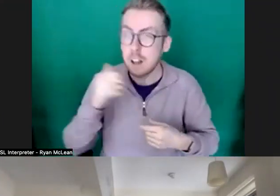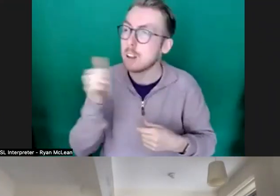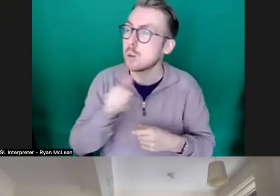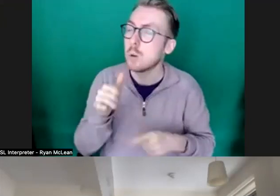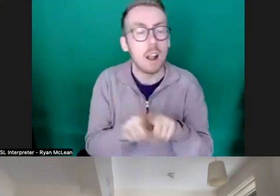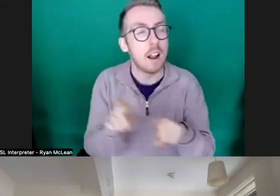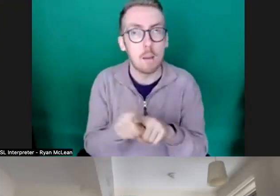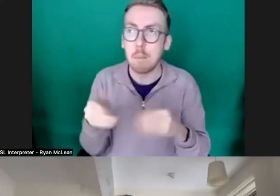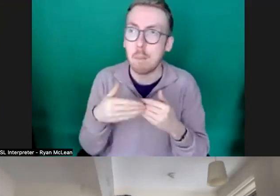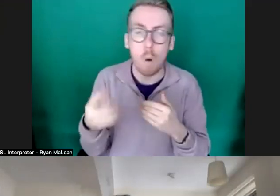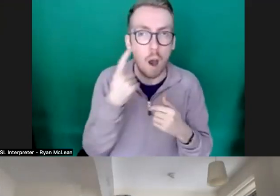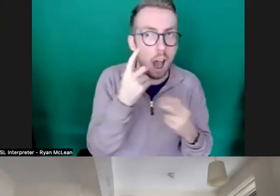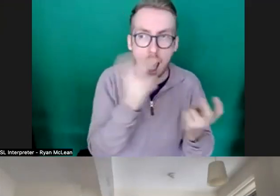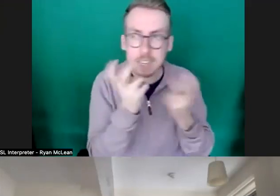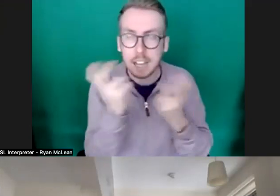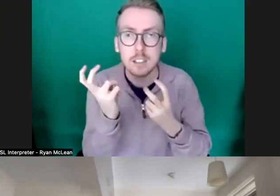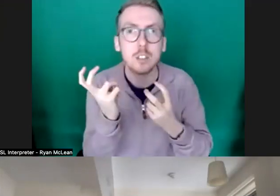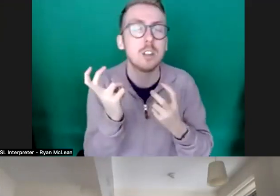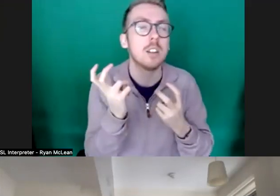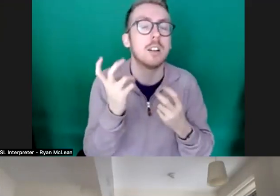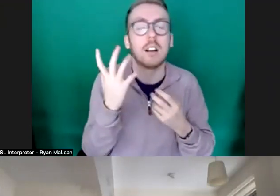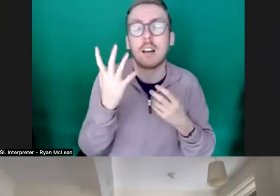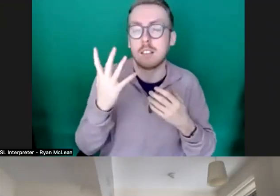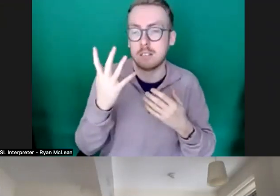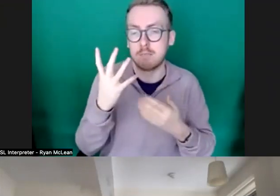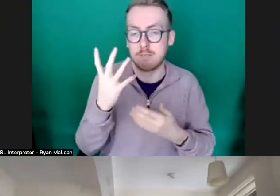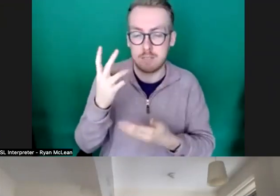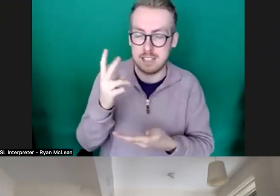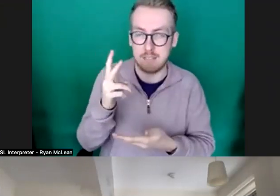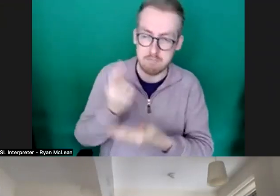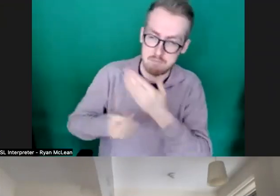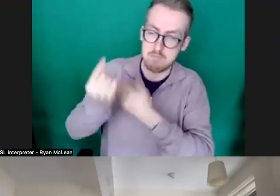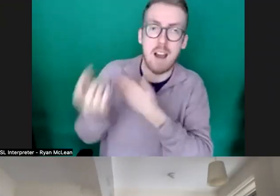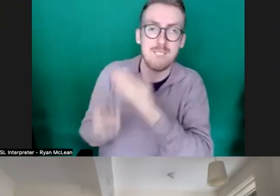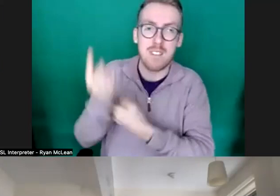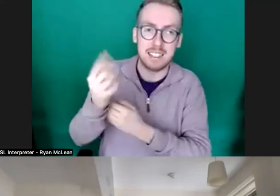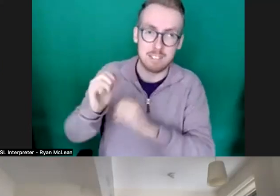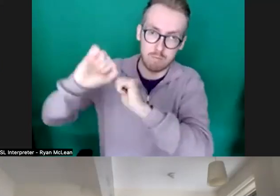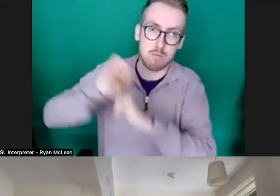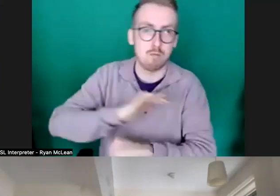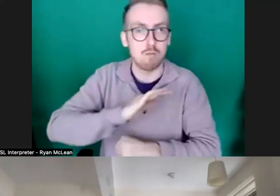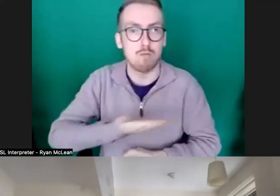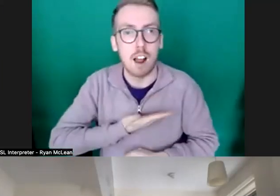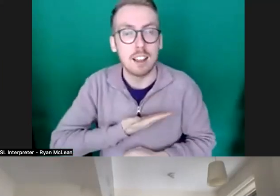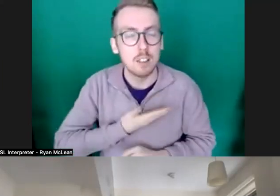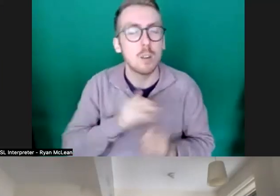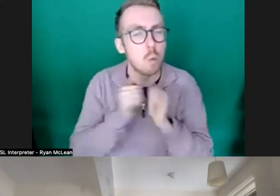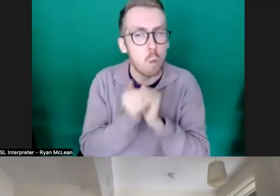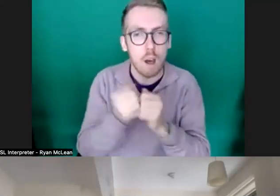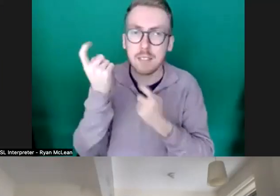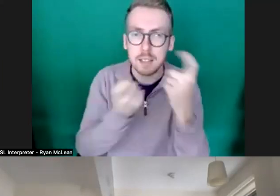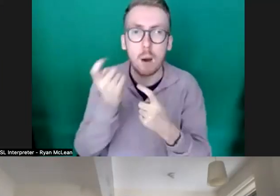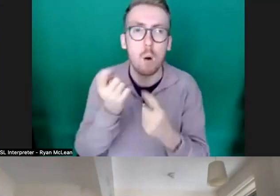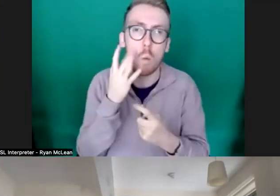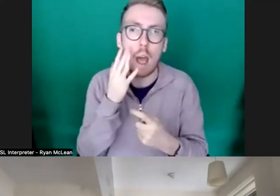eye-catching and a bit more of a standalone kind of event um in its own right um so it's well worth kind of thinking about that